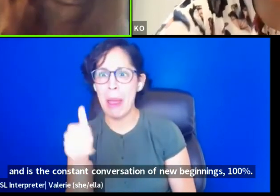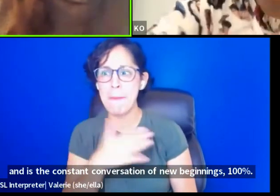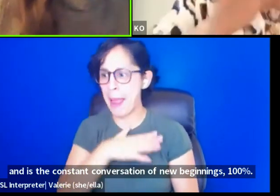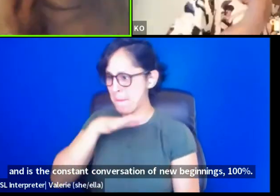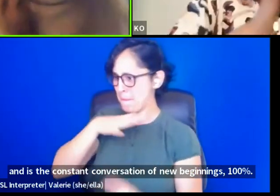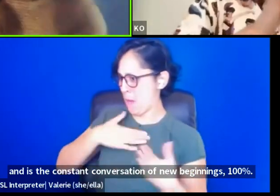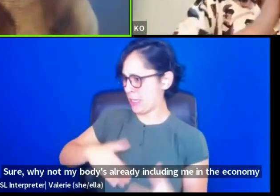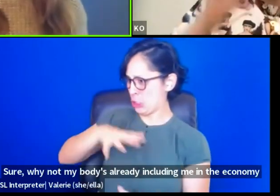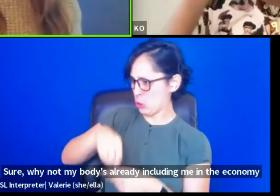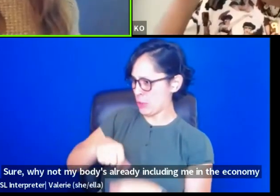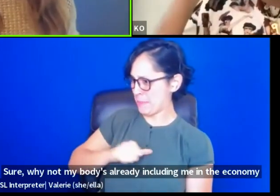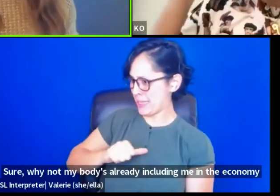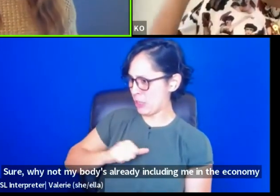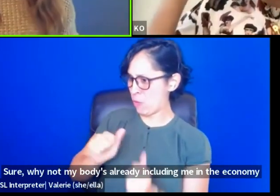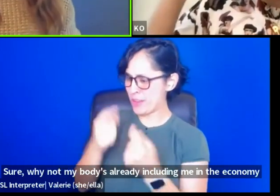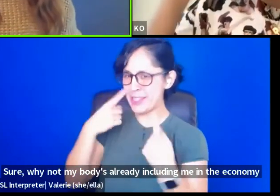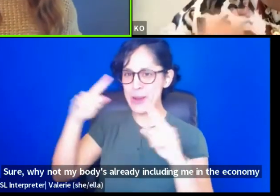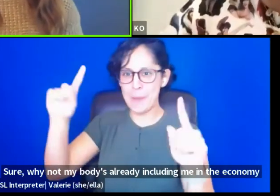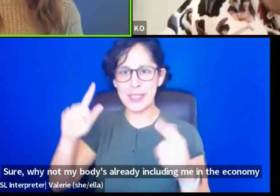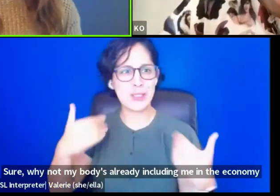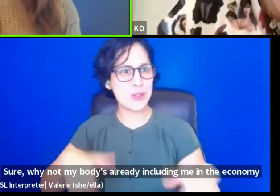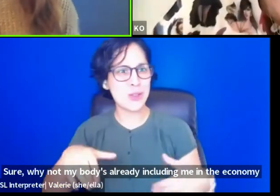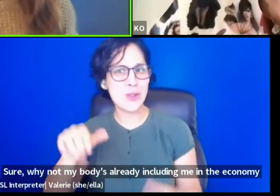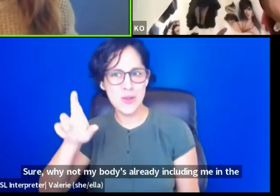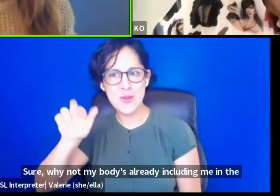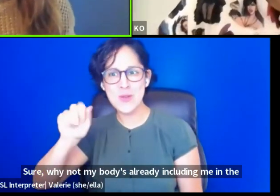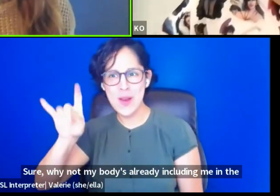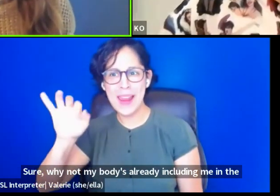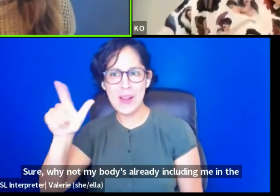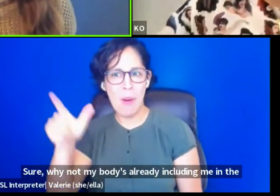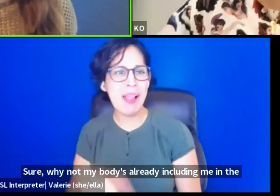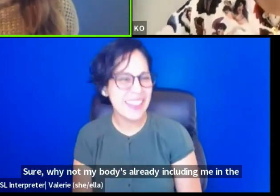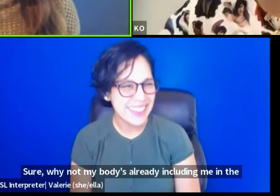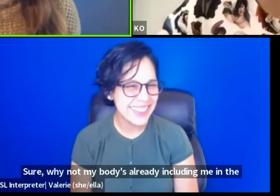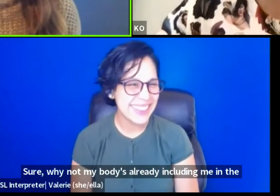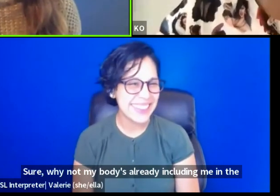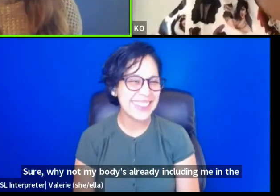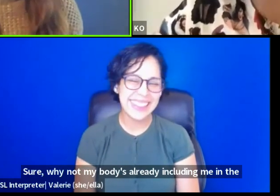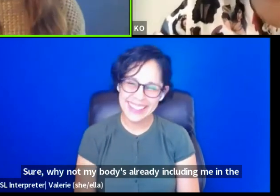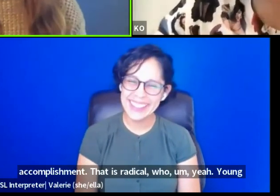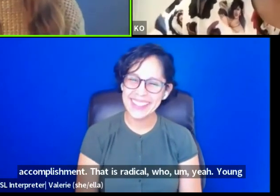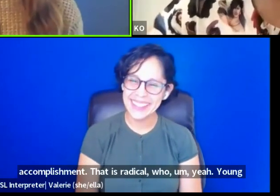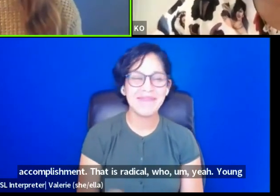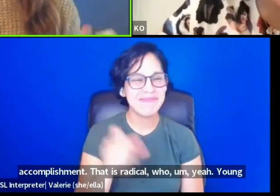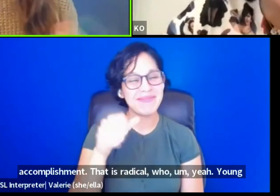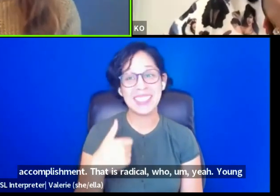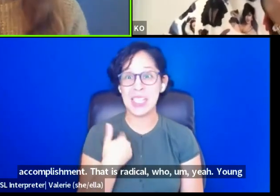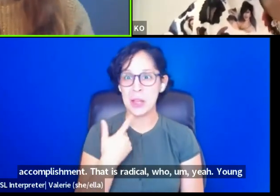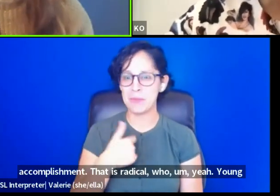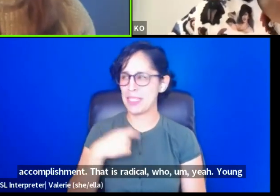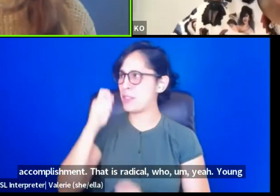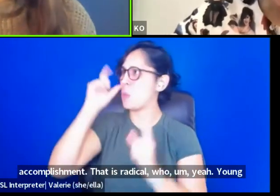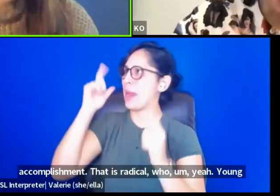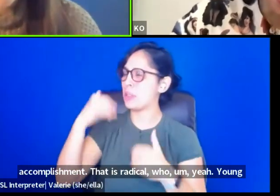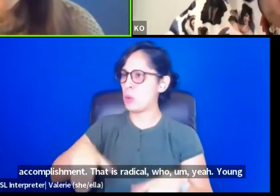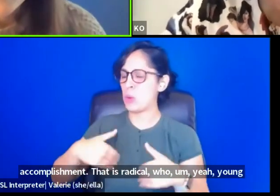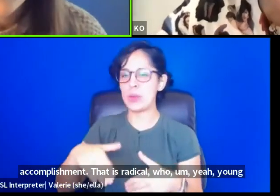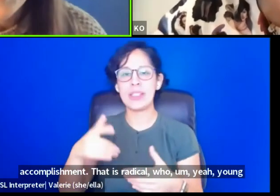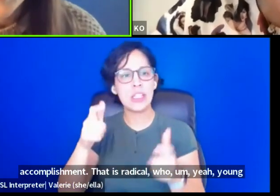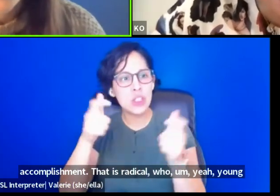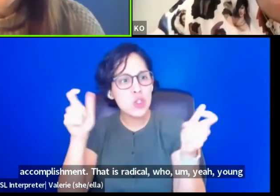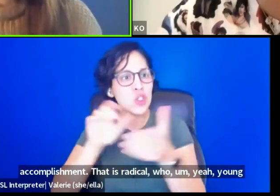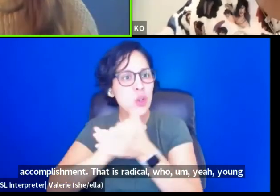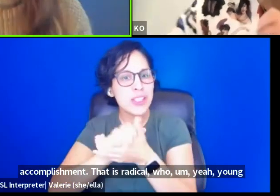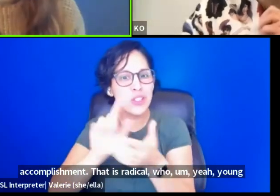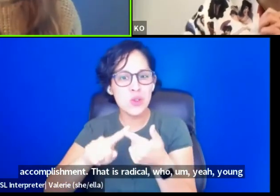me in the accomplishment. That is radical. Ooh. Um, yeah. Young me would be very surprised. Huge congratulations to all of us